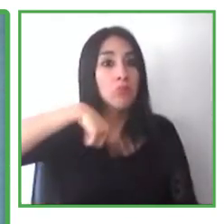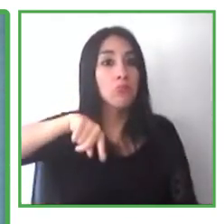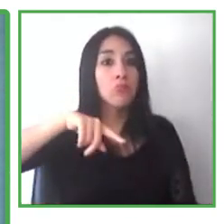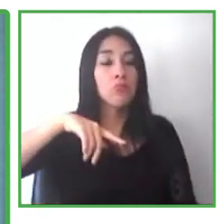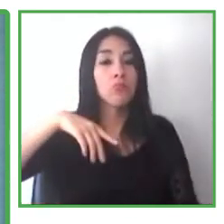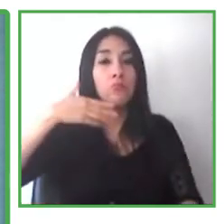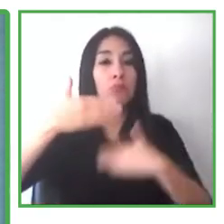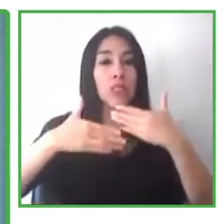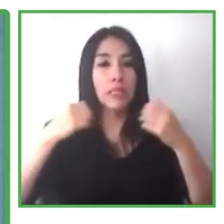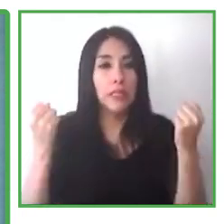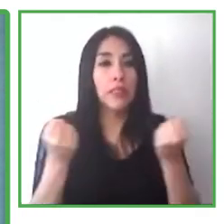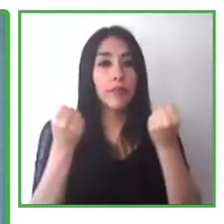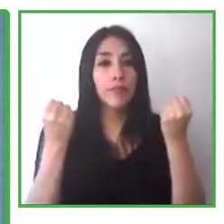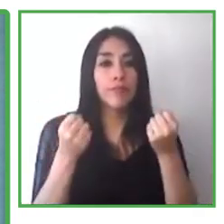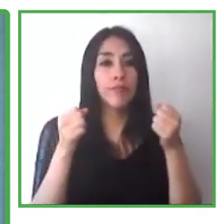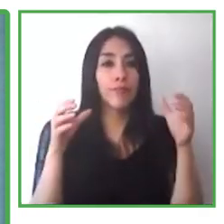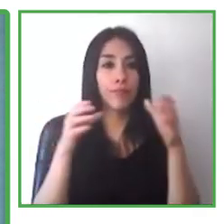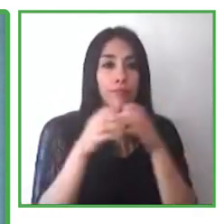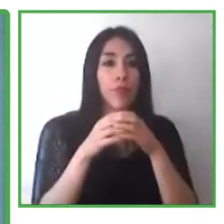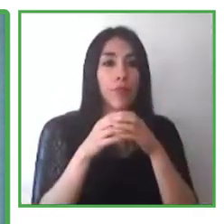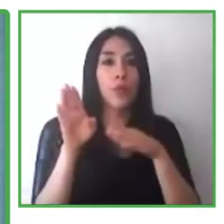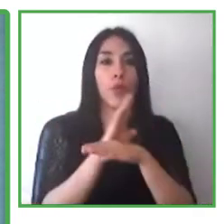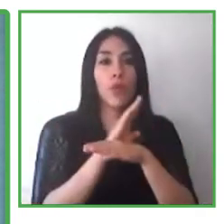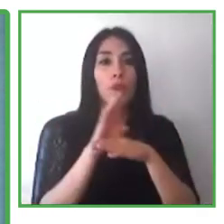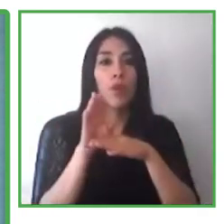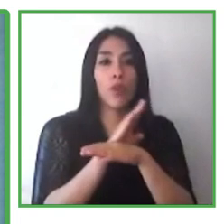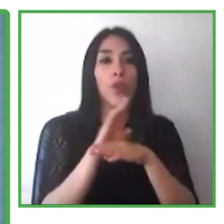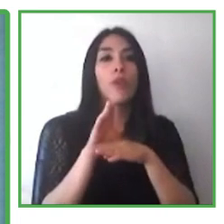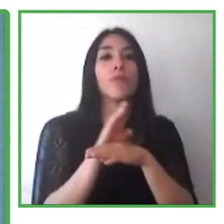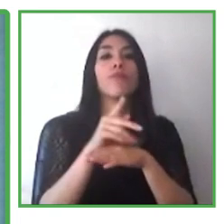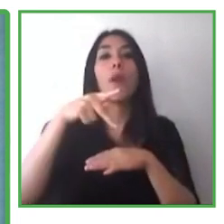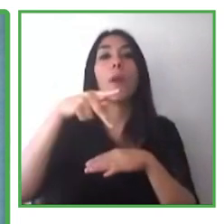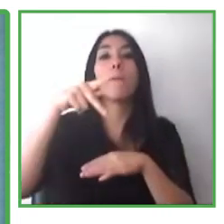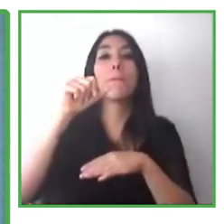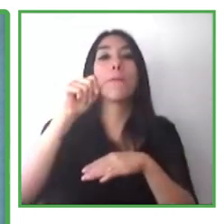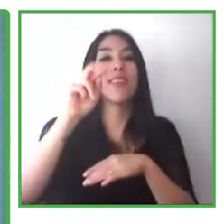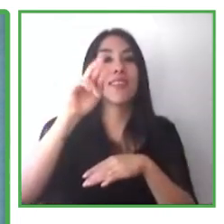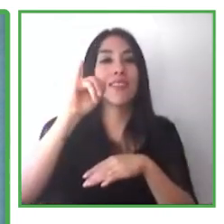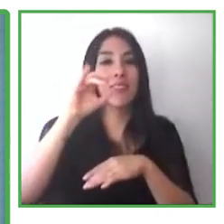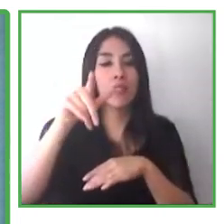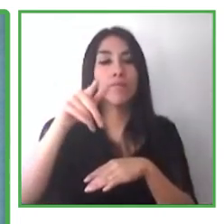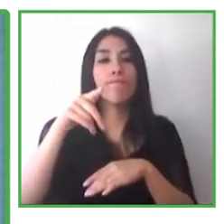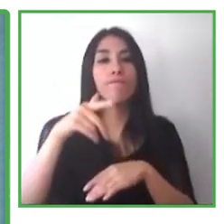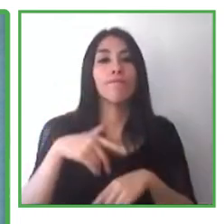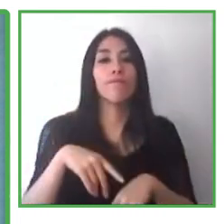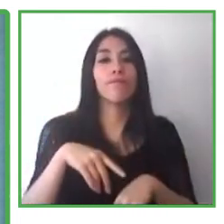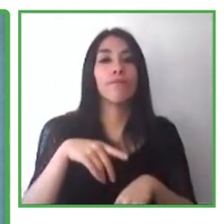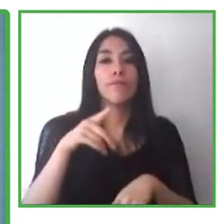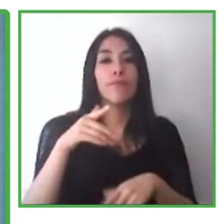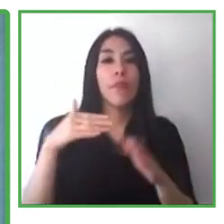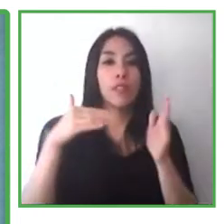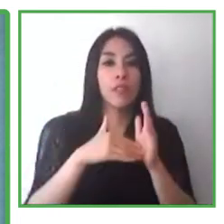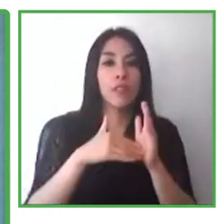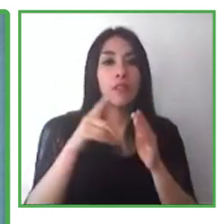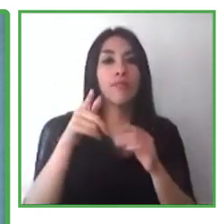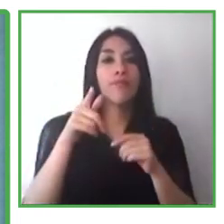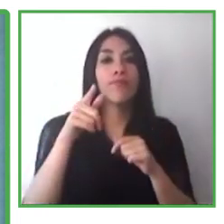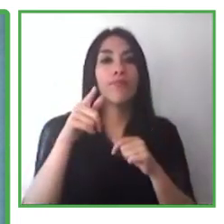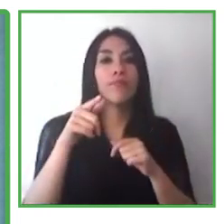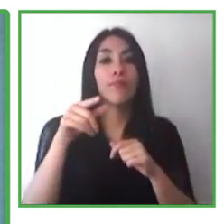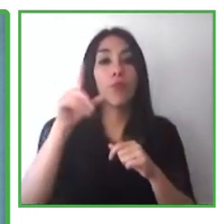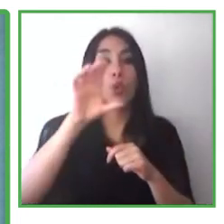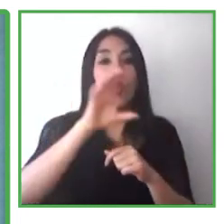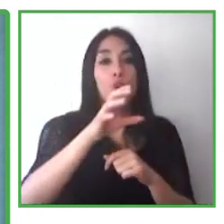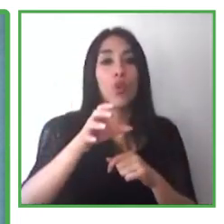in 2008 in Belgium. So we are not a global company. We are only active